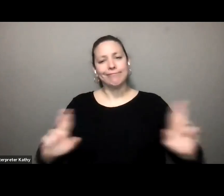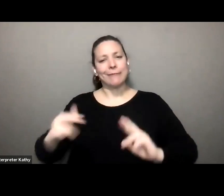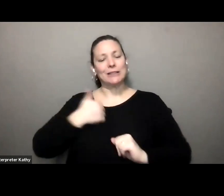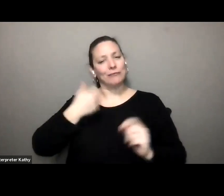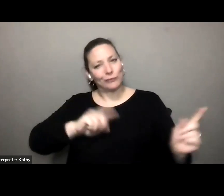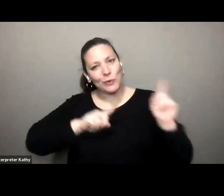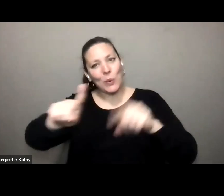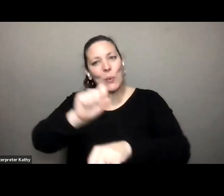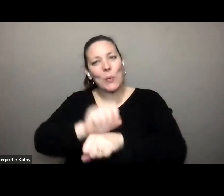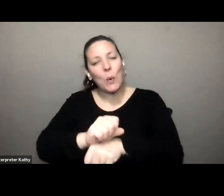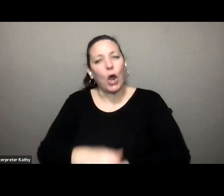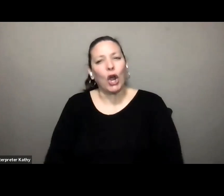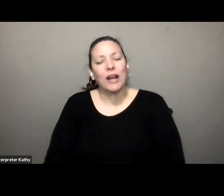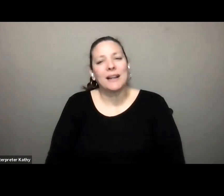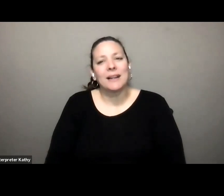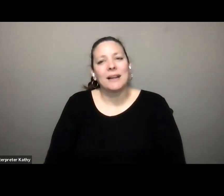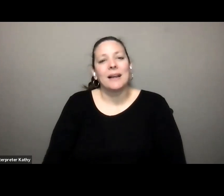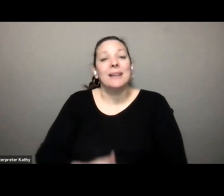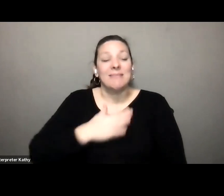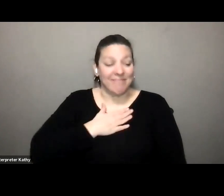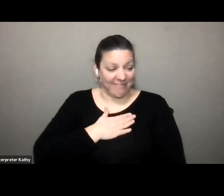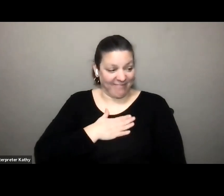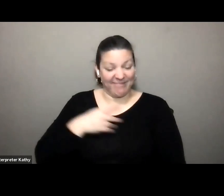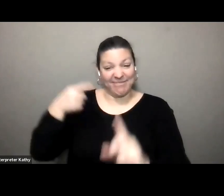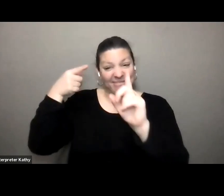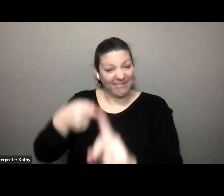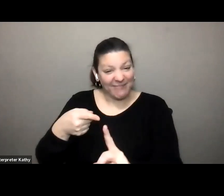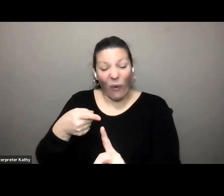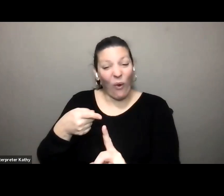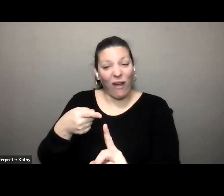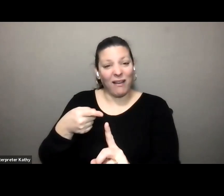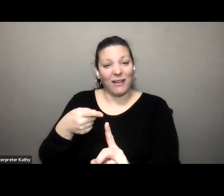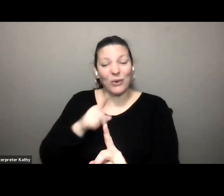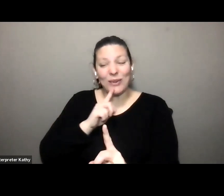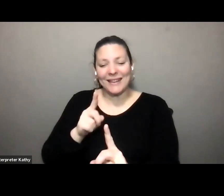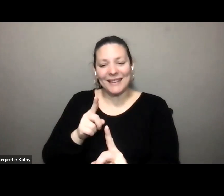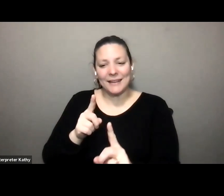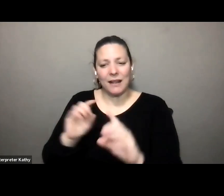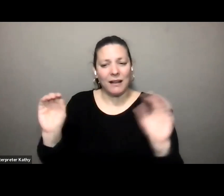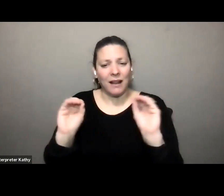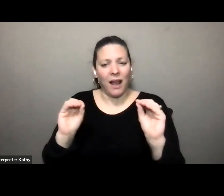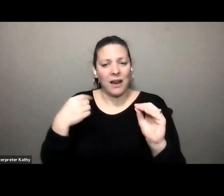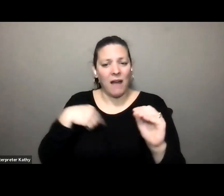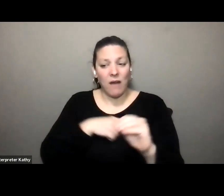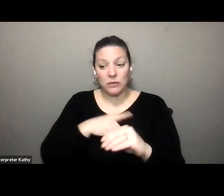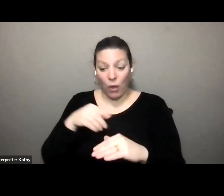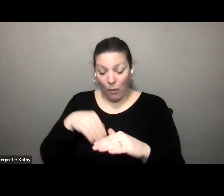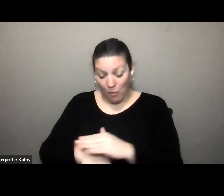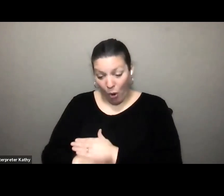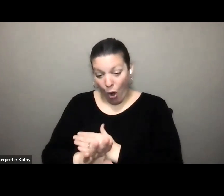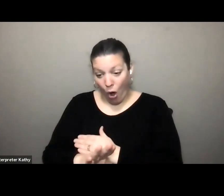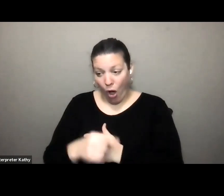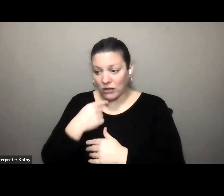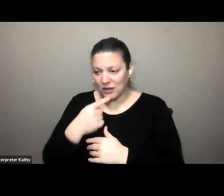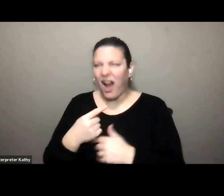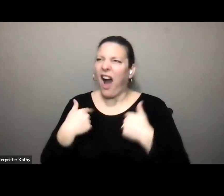you know so my my point is you know none of us you know were born and said well you know i want to